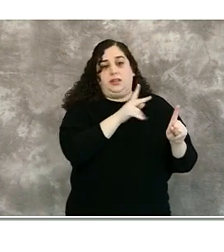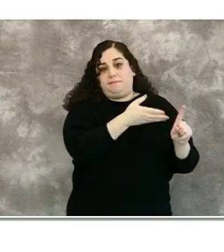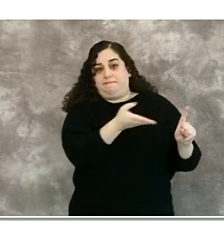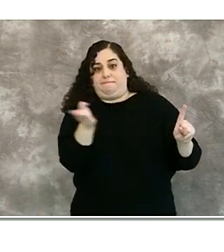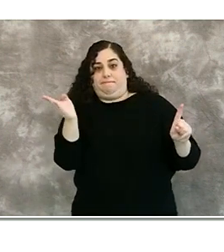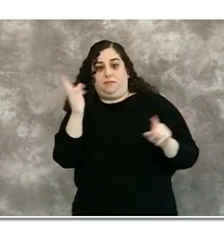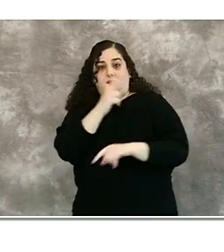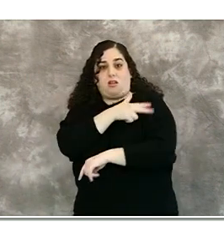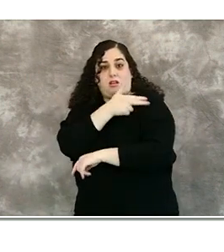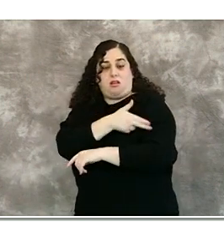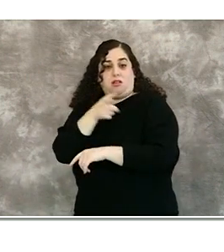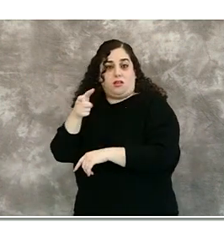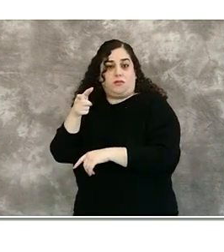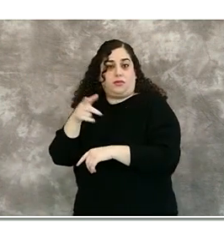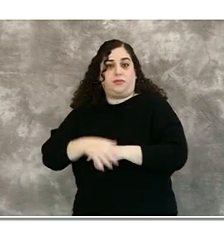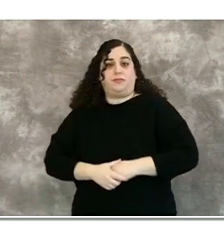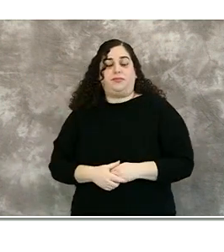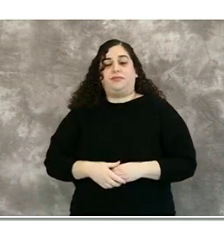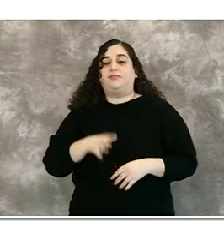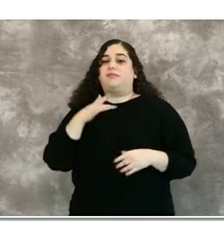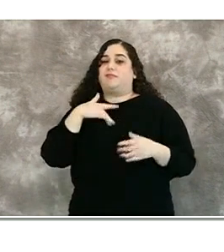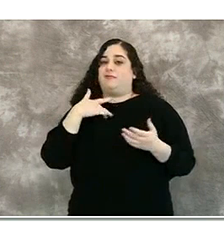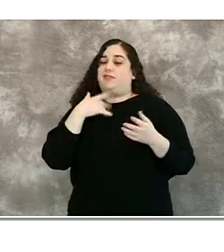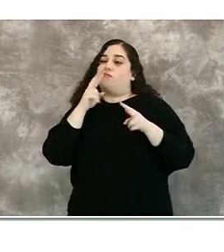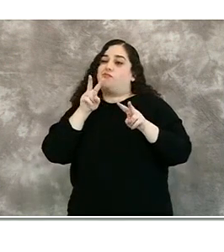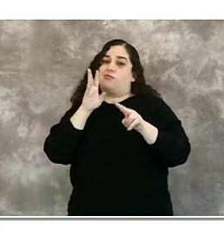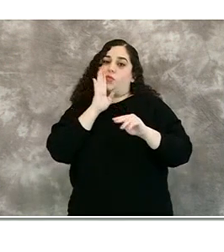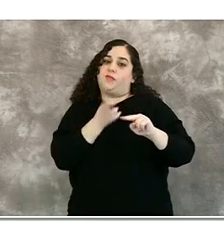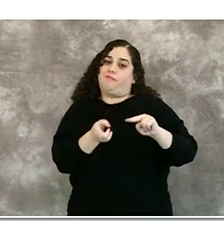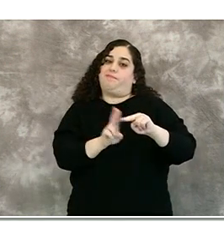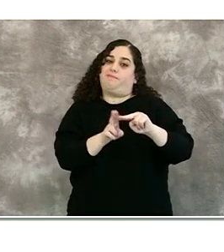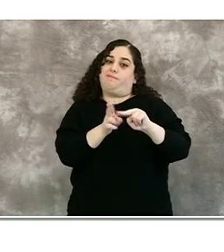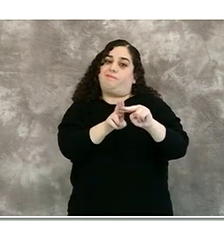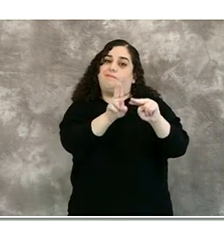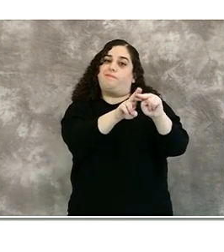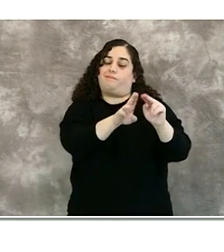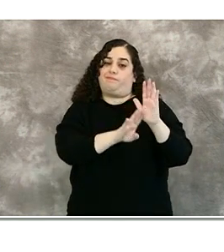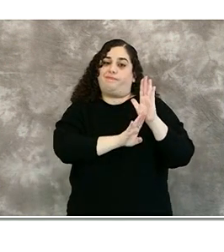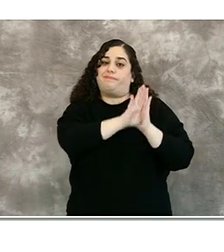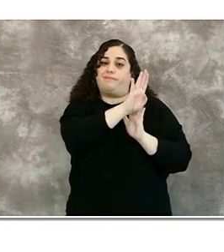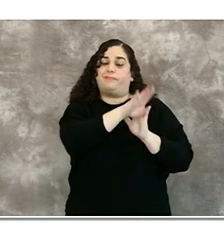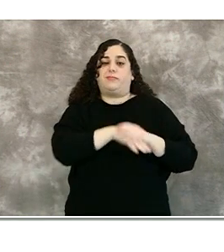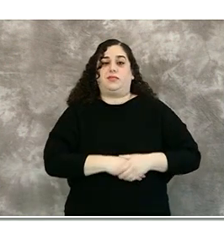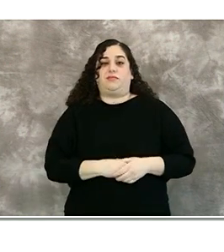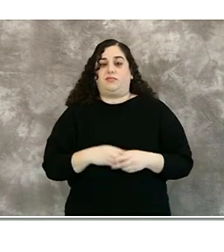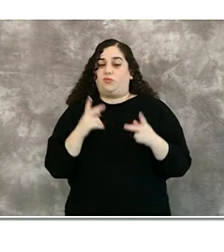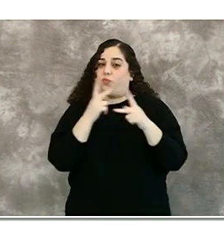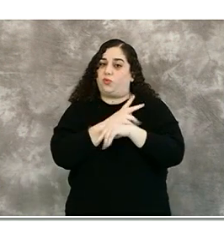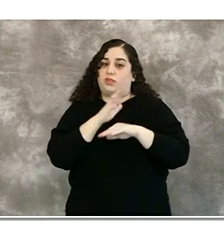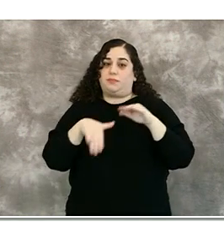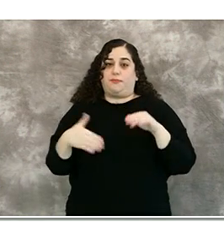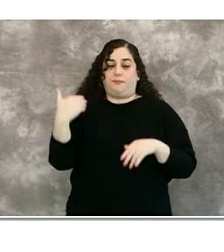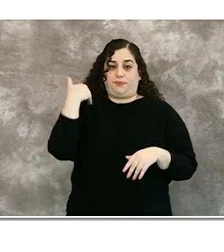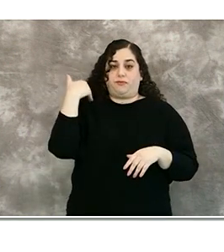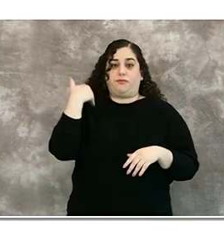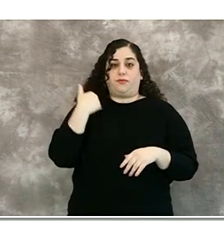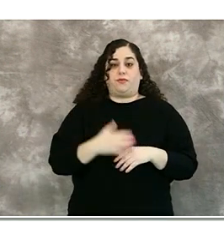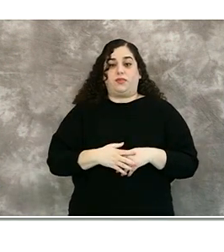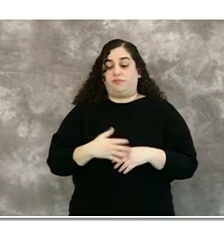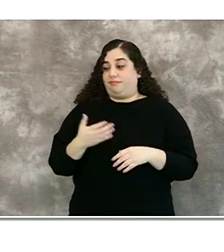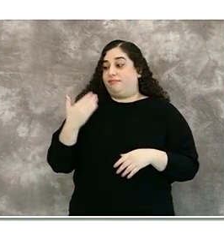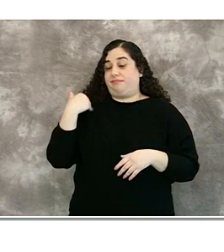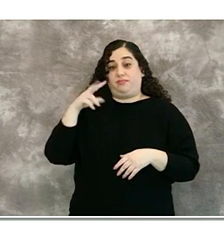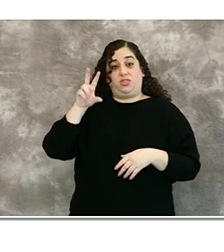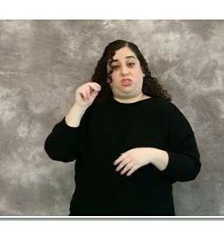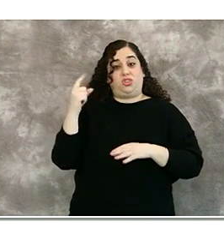are going to increase. This next slide shows the hospitalizations a little more closely basically the last 30 days showing